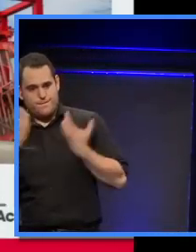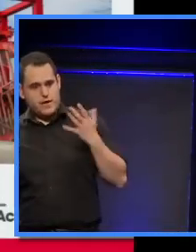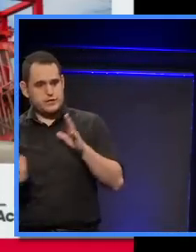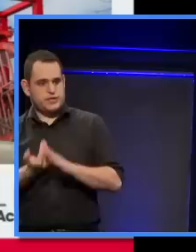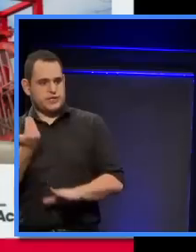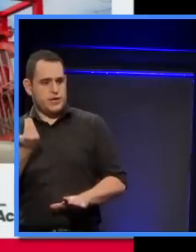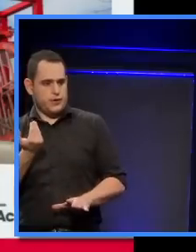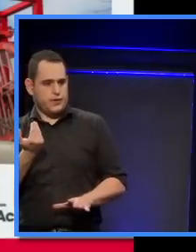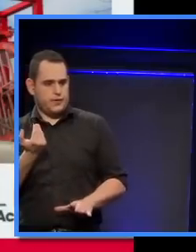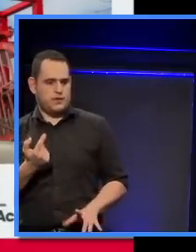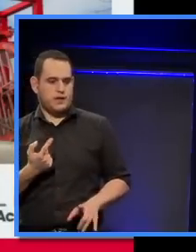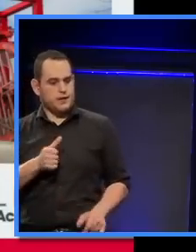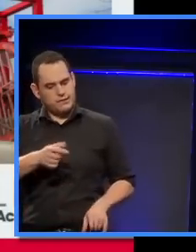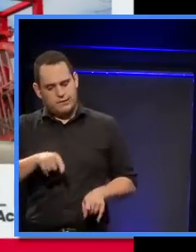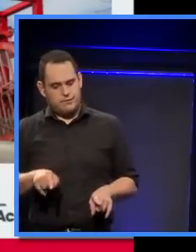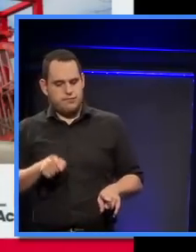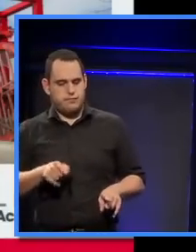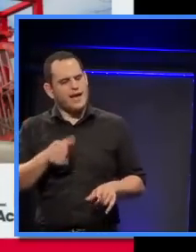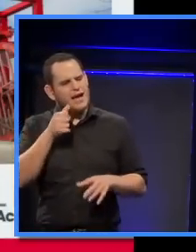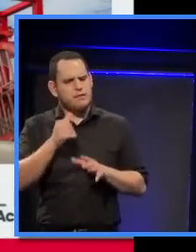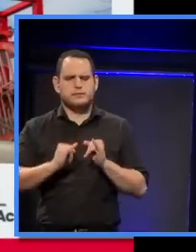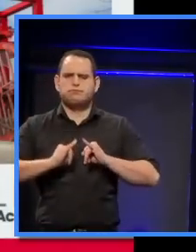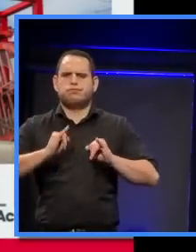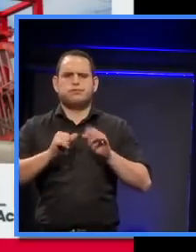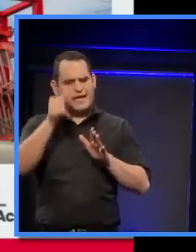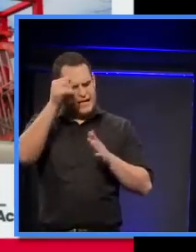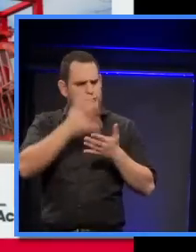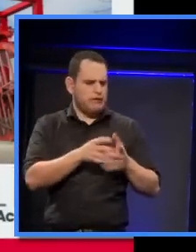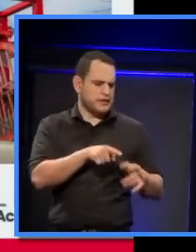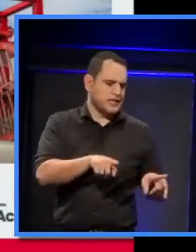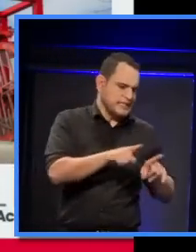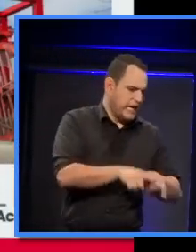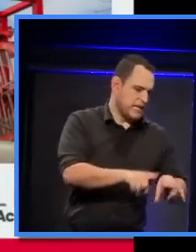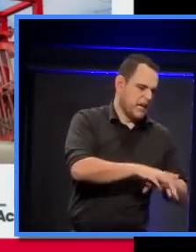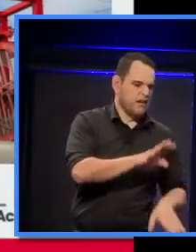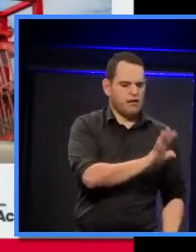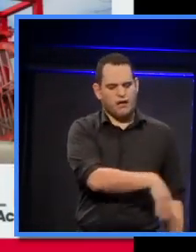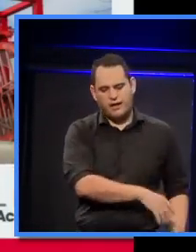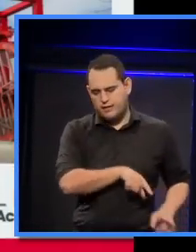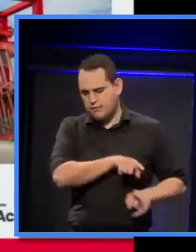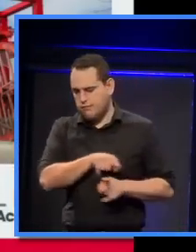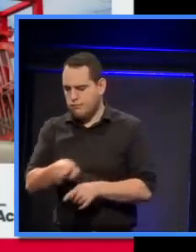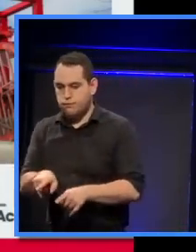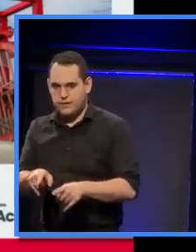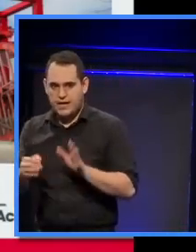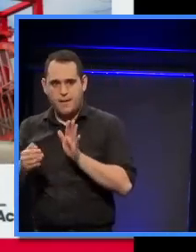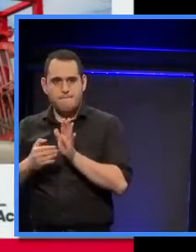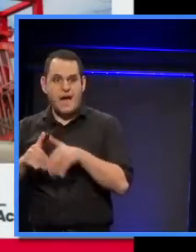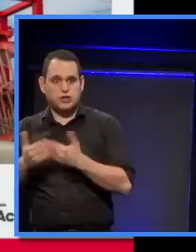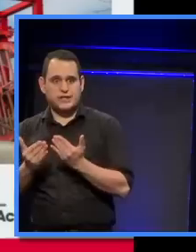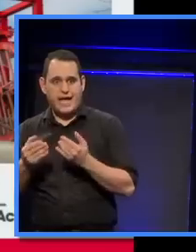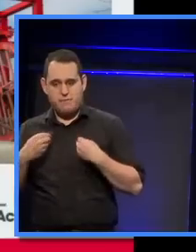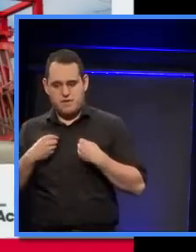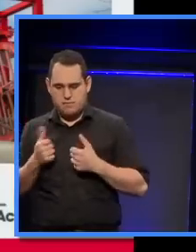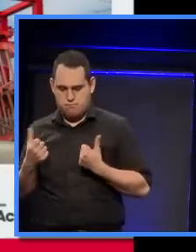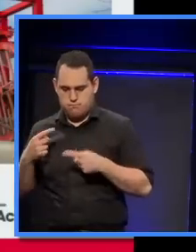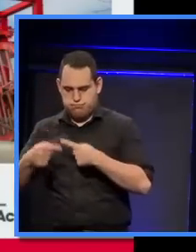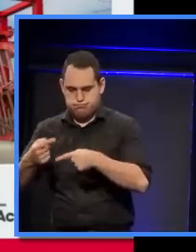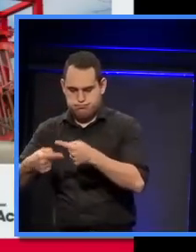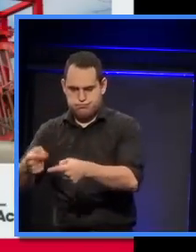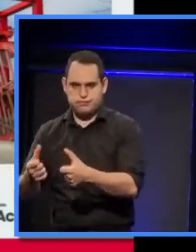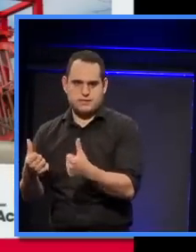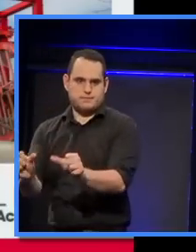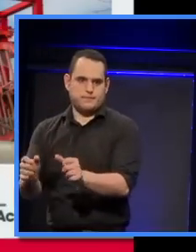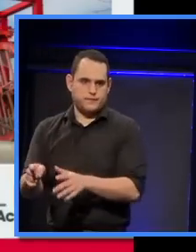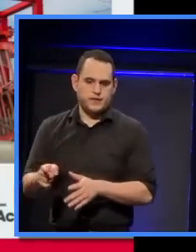some unfortunate experiences of that. And so he headed down our route. The credentials had to be